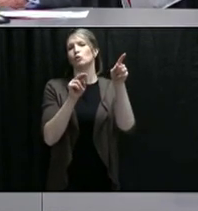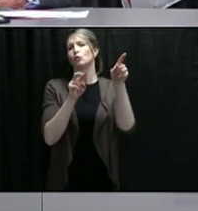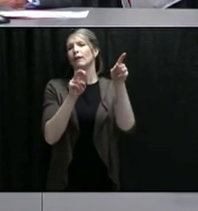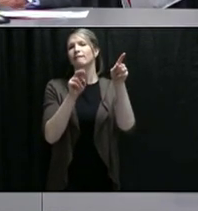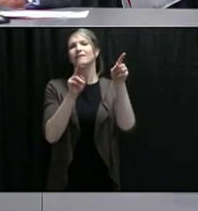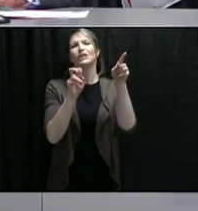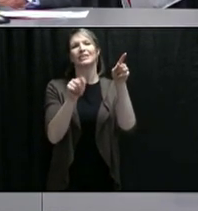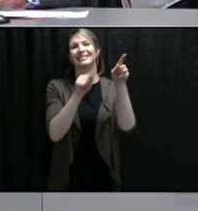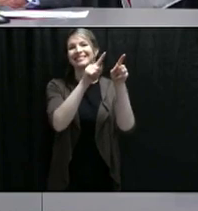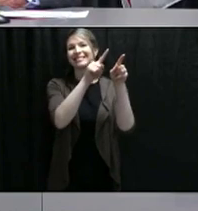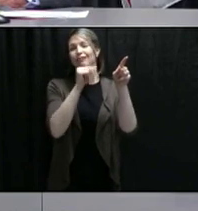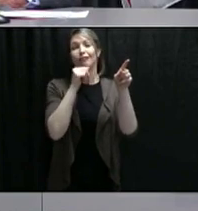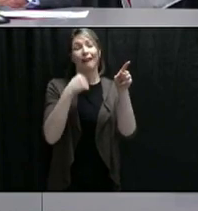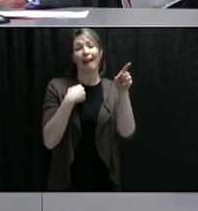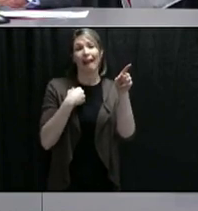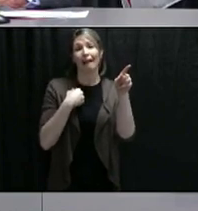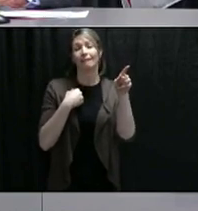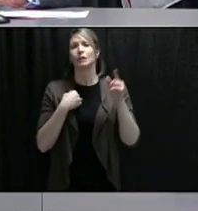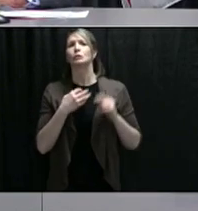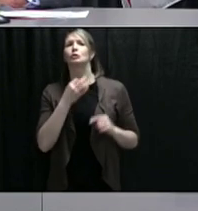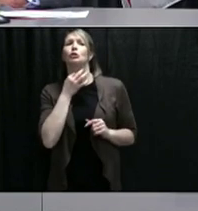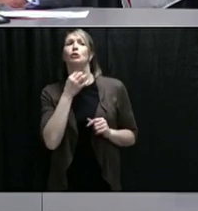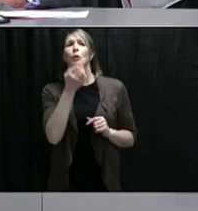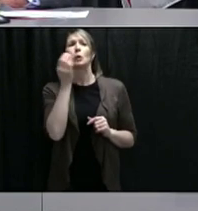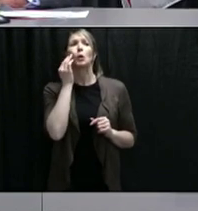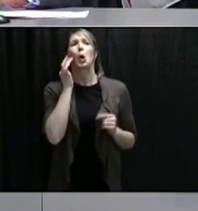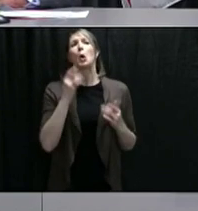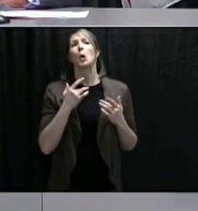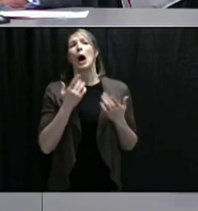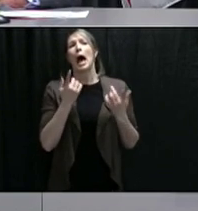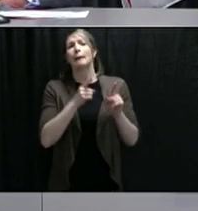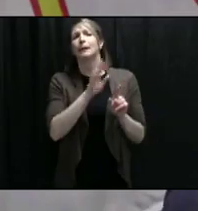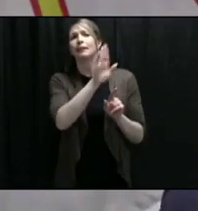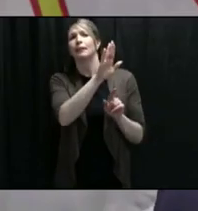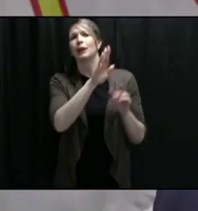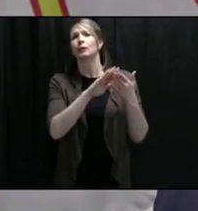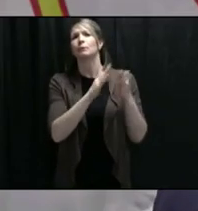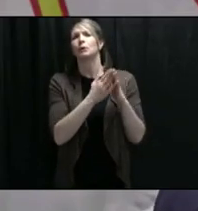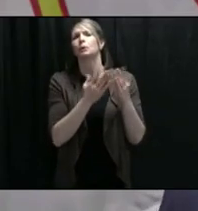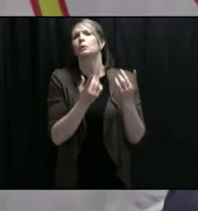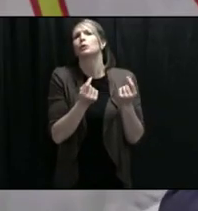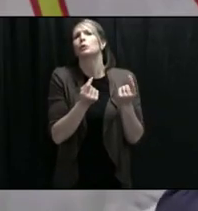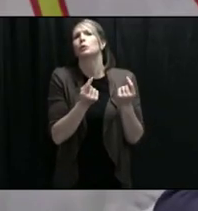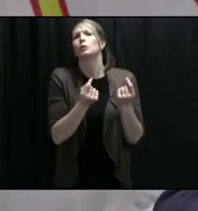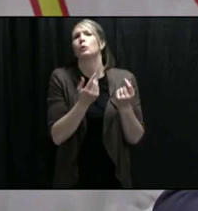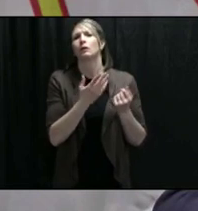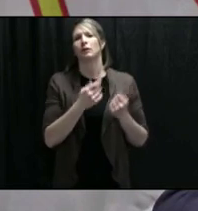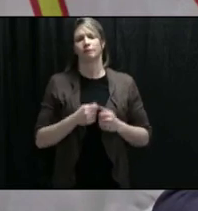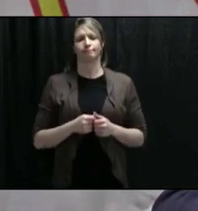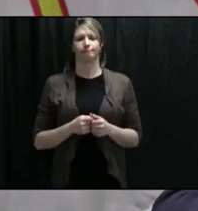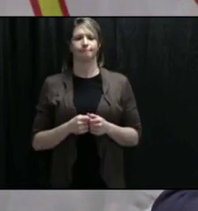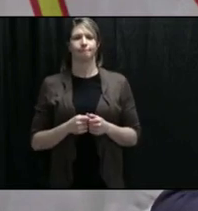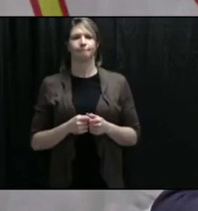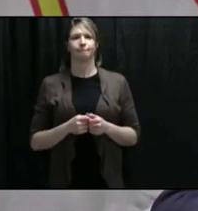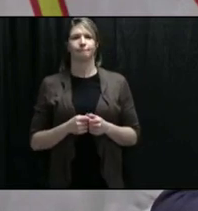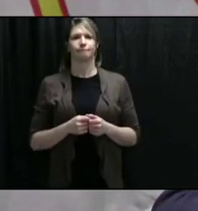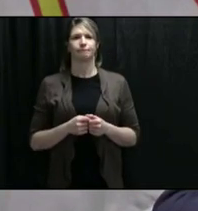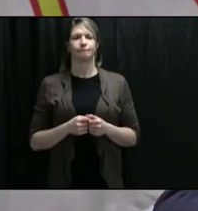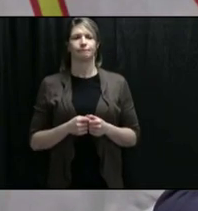are being kept apprised of what's happening in their communities? So right now, in terms of the Indigenous world, it's